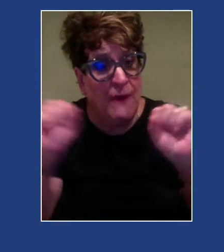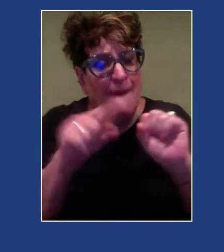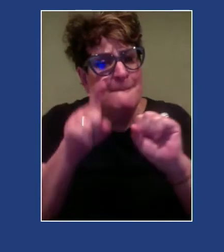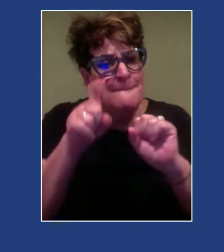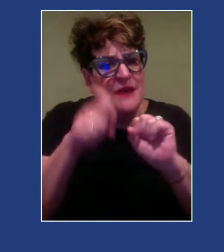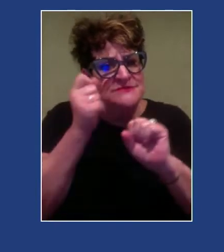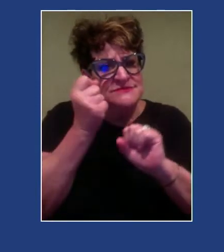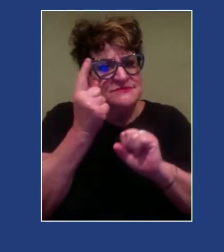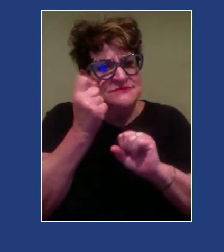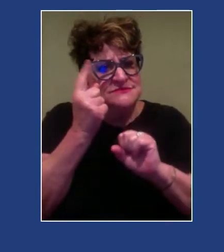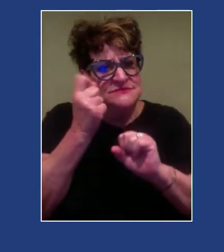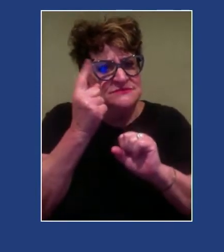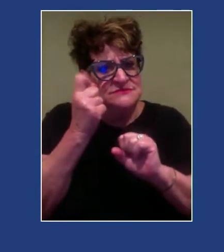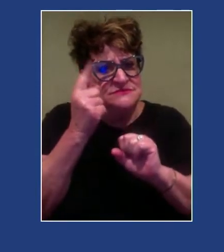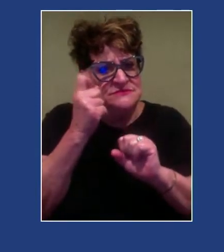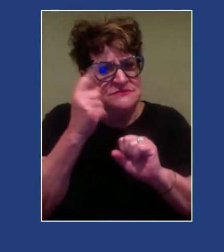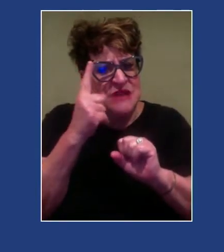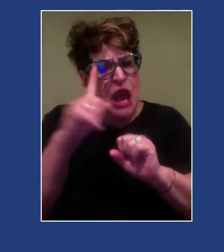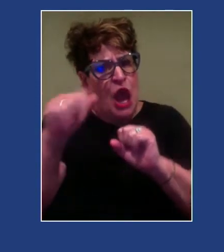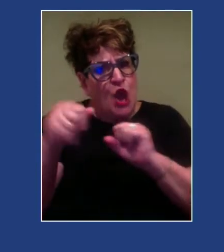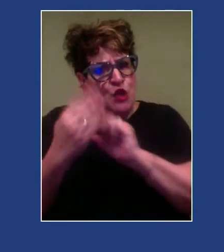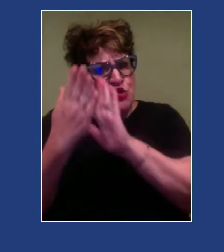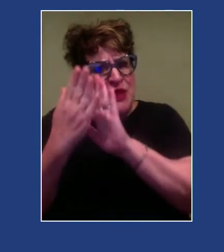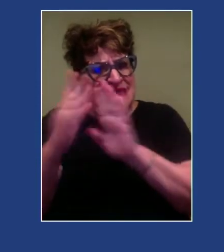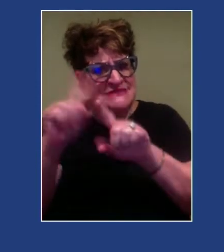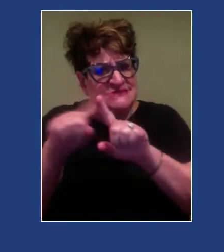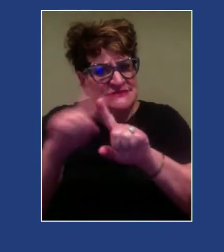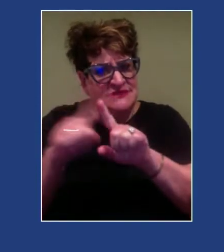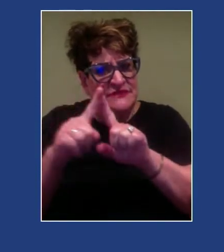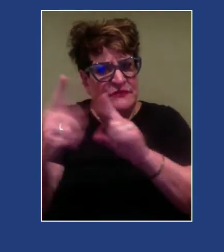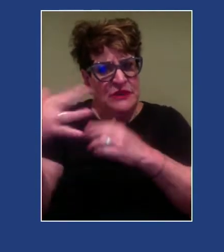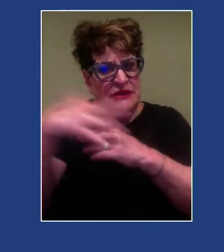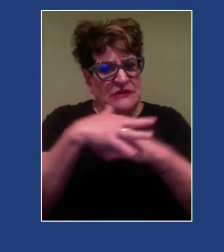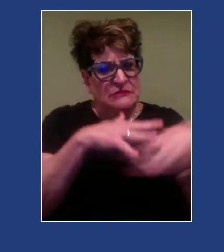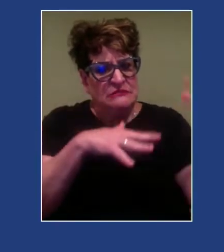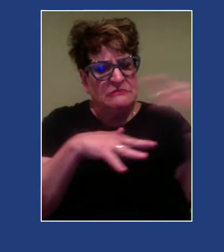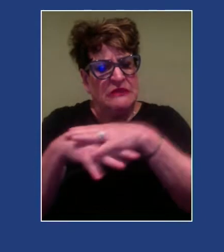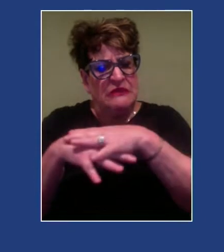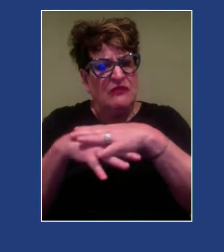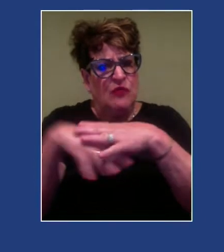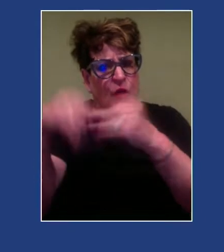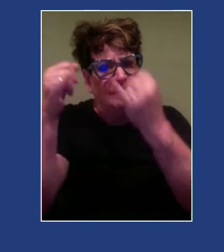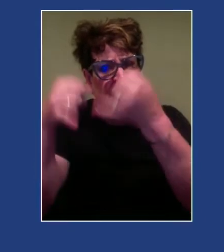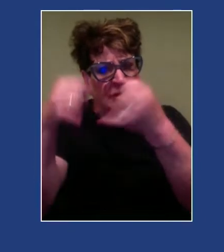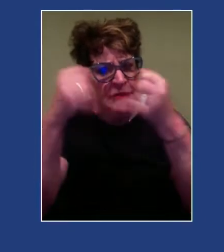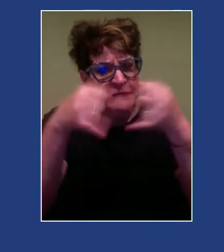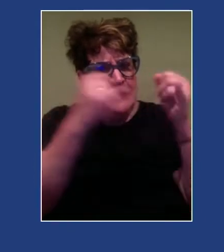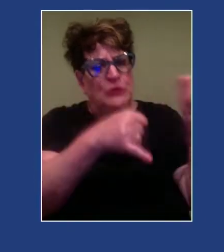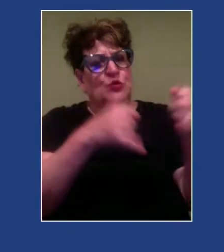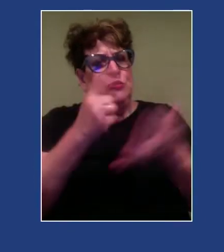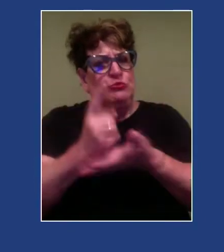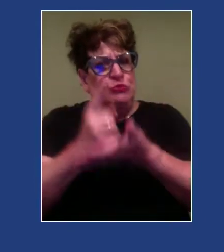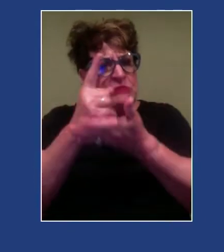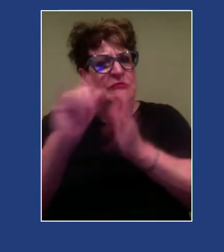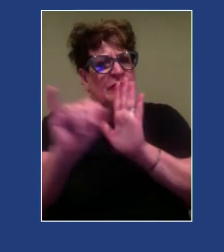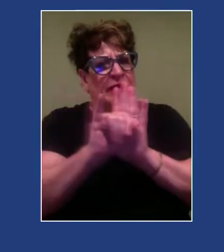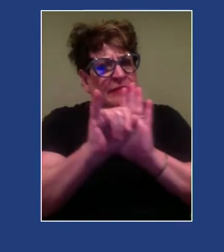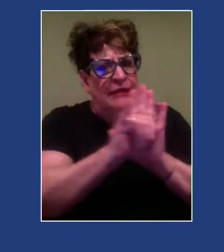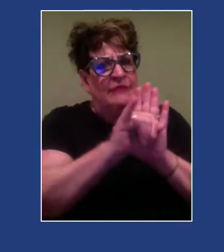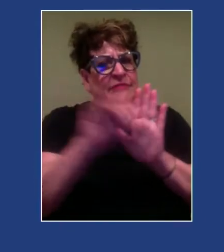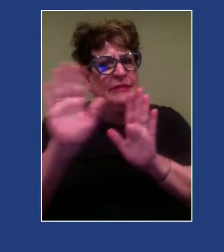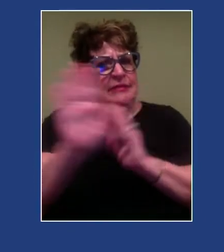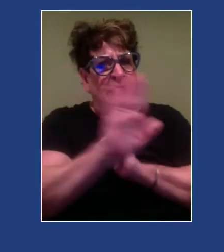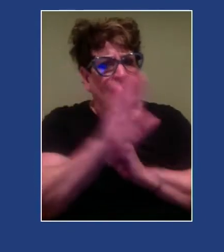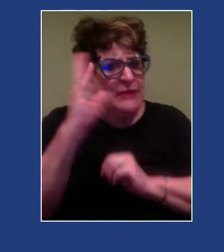and to address the various intersection of individuals' identities, individuals' privileges, and individuals' experiences of